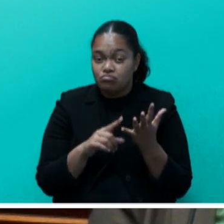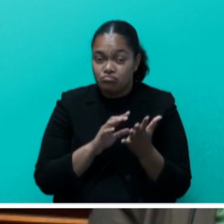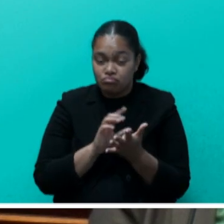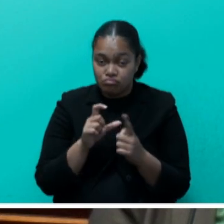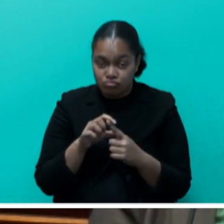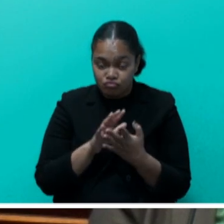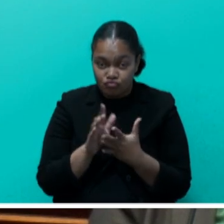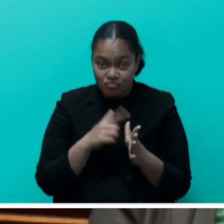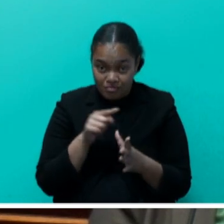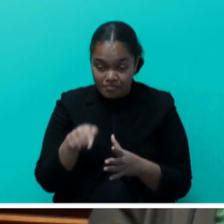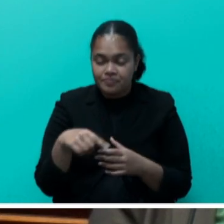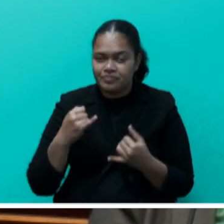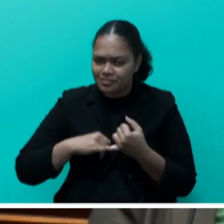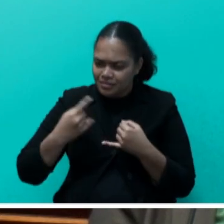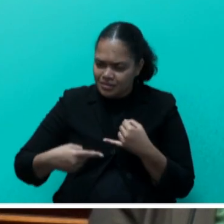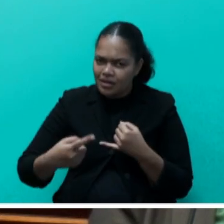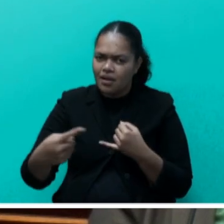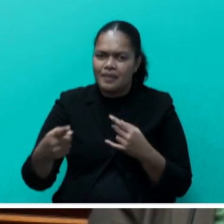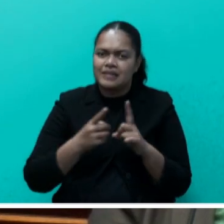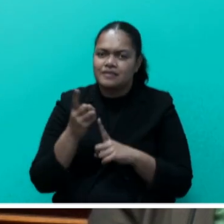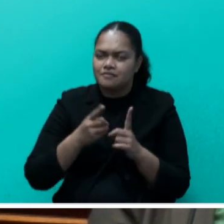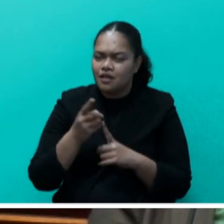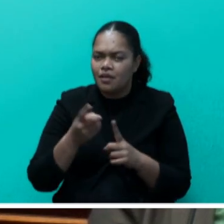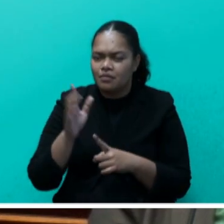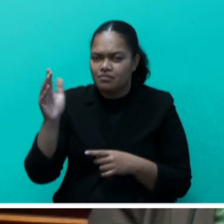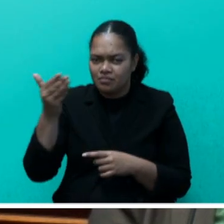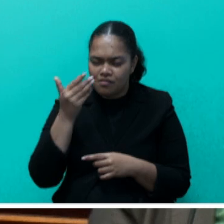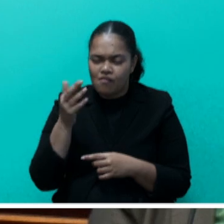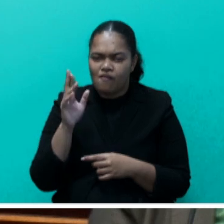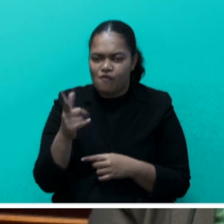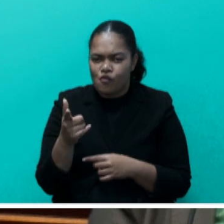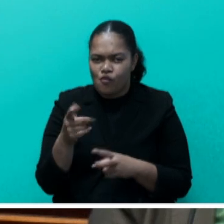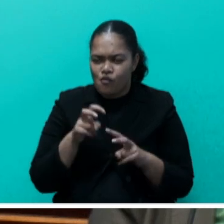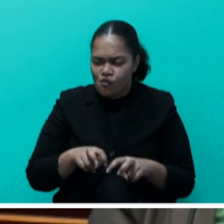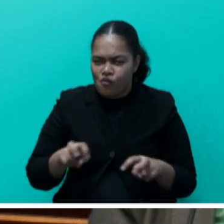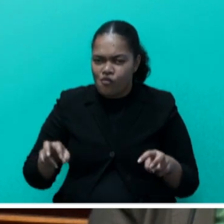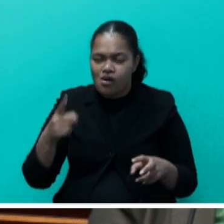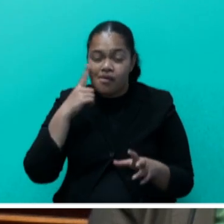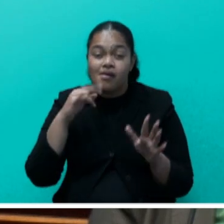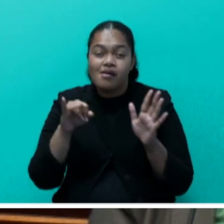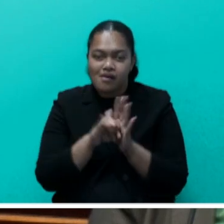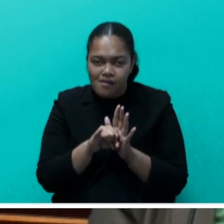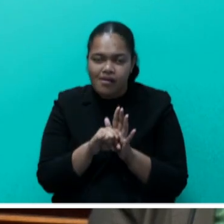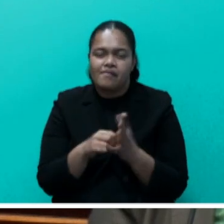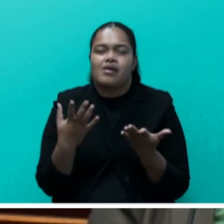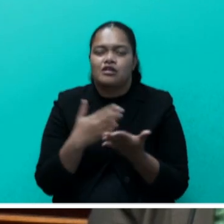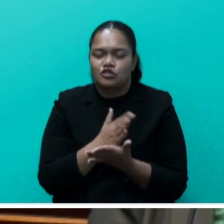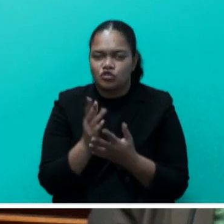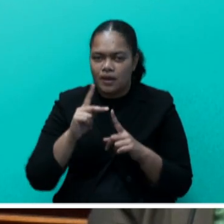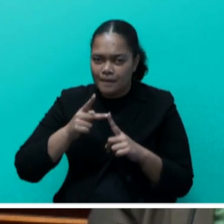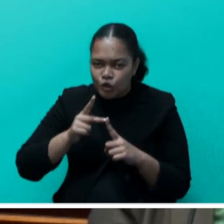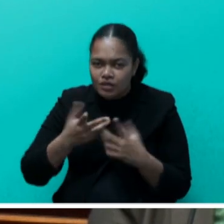efforts to accelerate sustainable development outcomes for SEEDS. It also identified shared priorities for